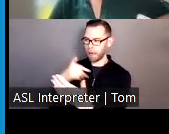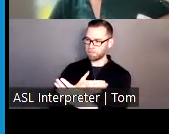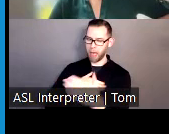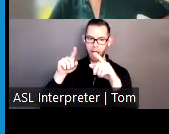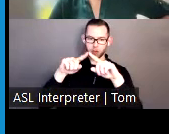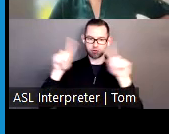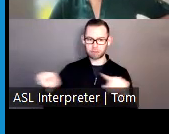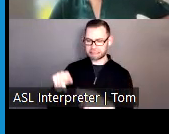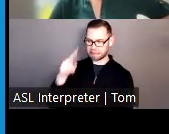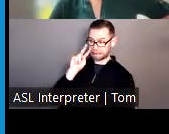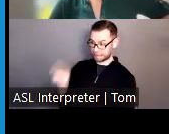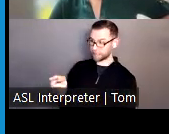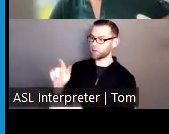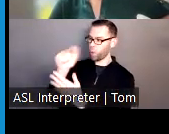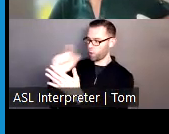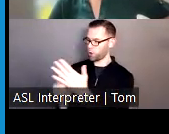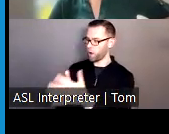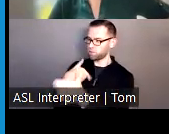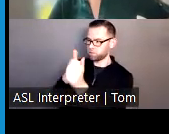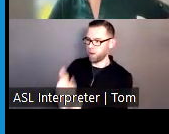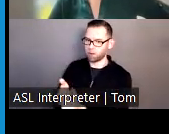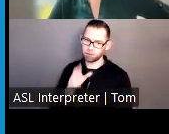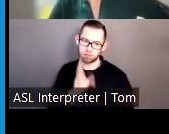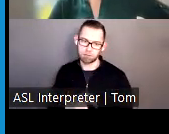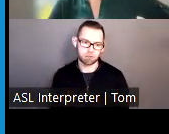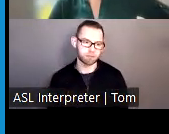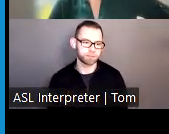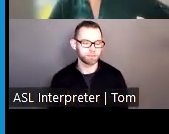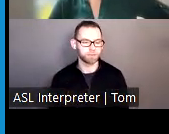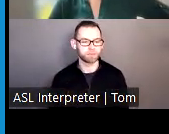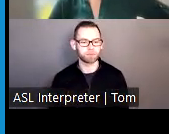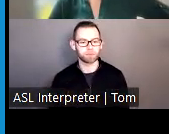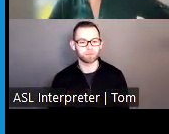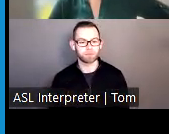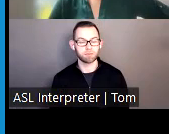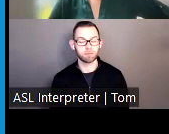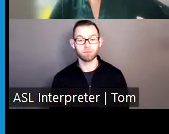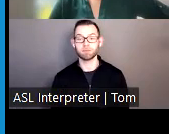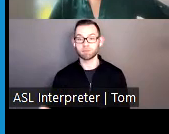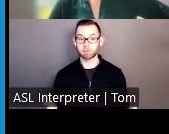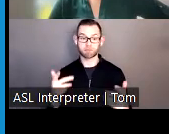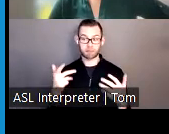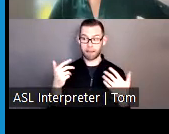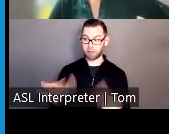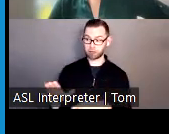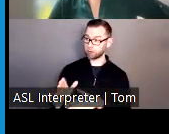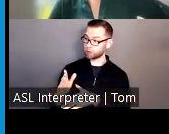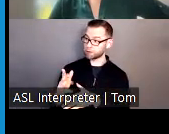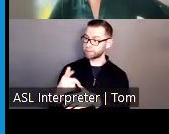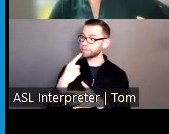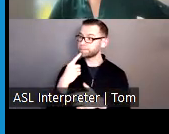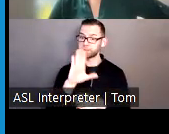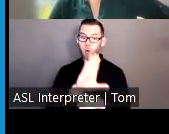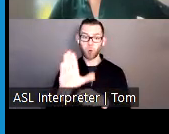You will note that after I call your name, you will